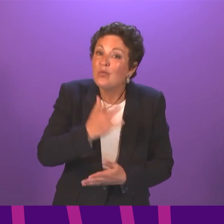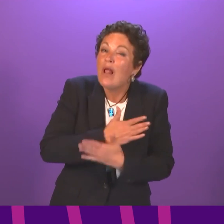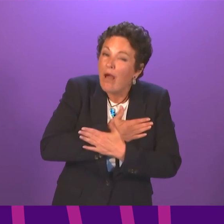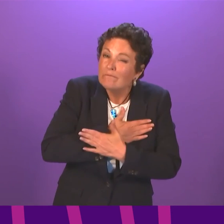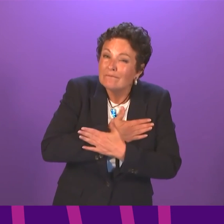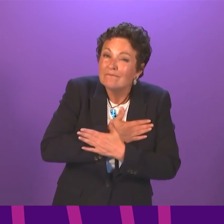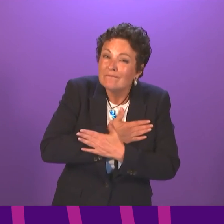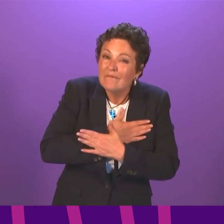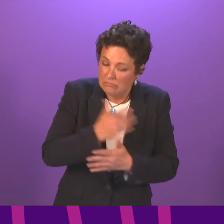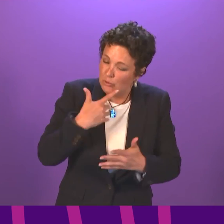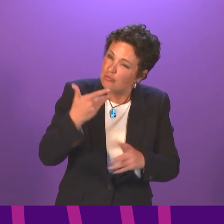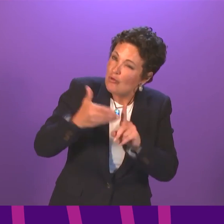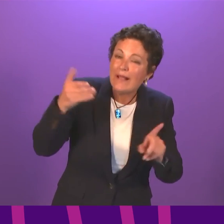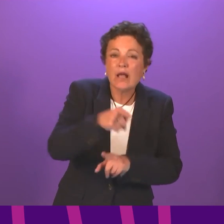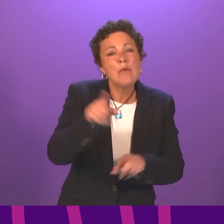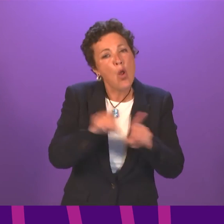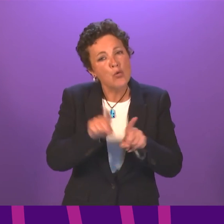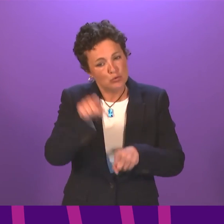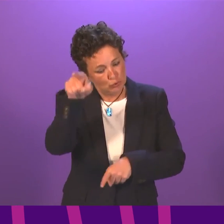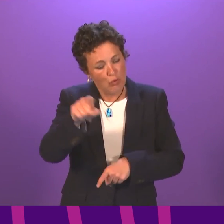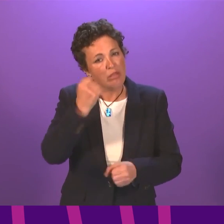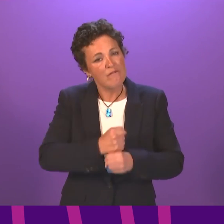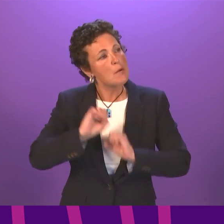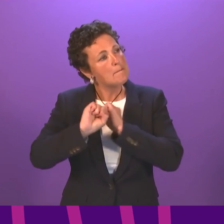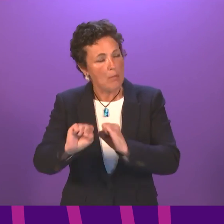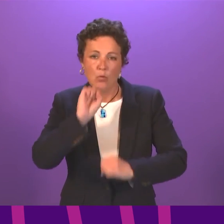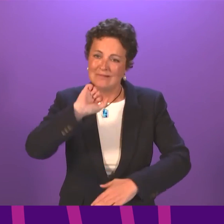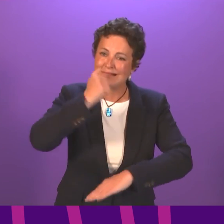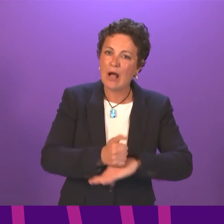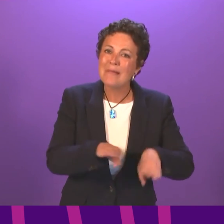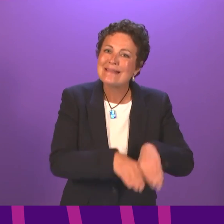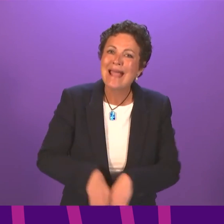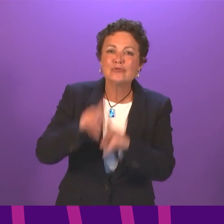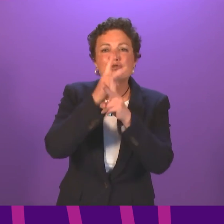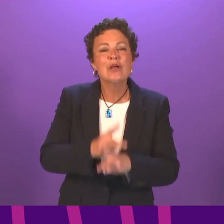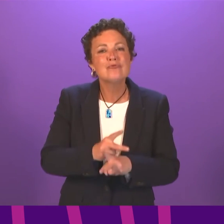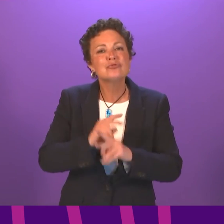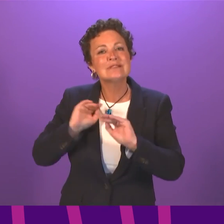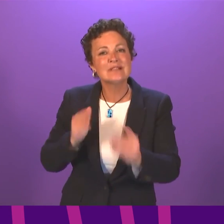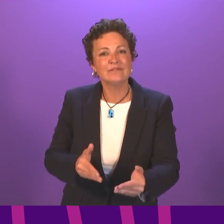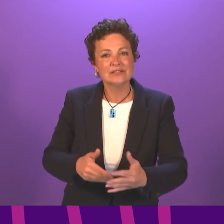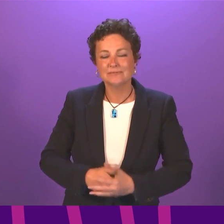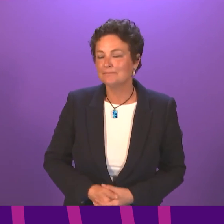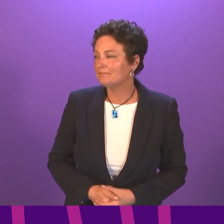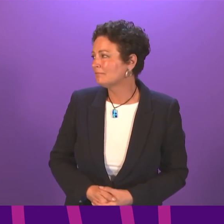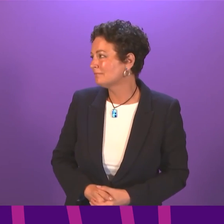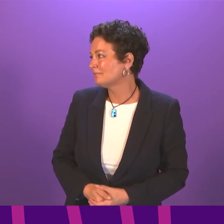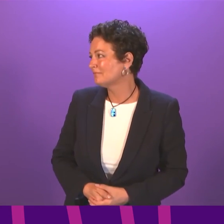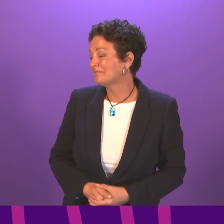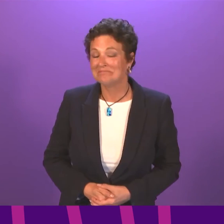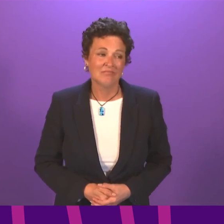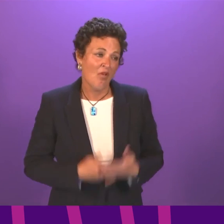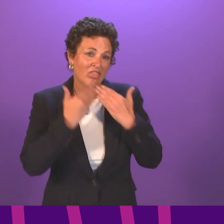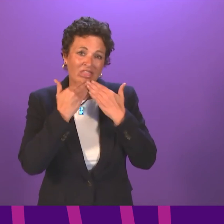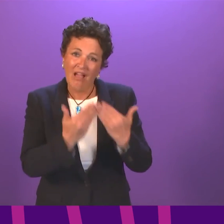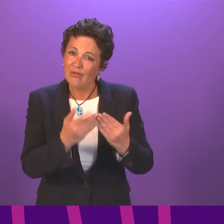commitment to establishing a national care service. First Minister. Jenny Minto very much for that important question and what of